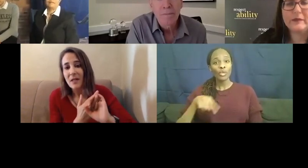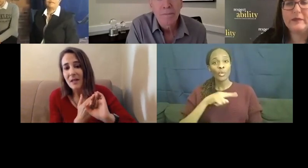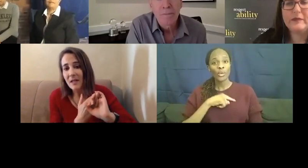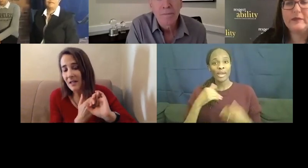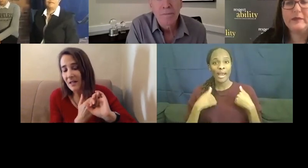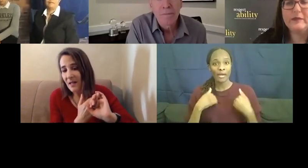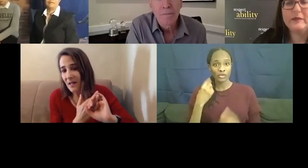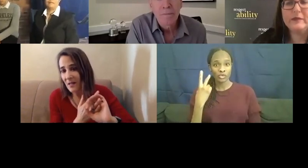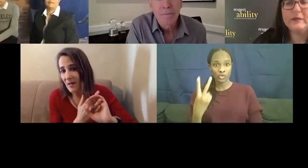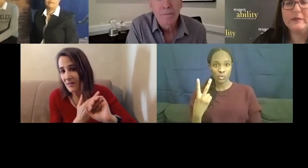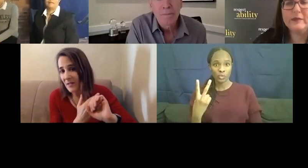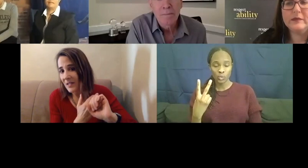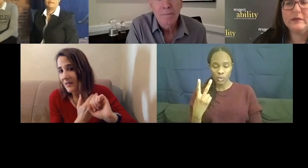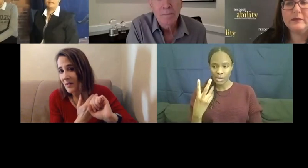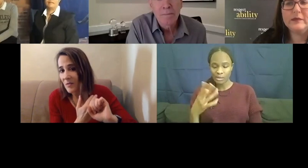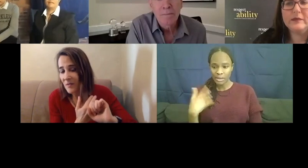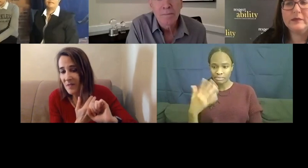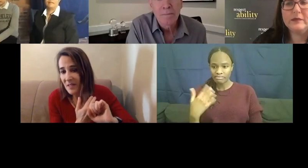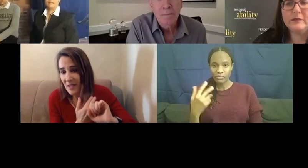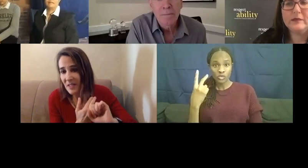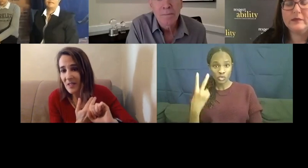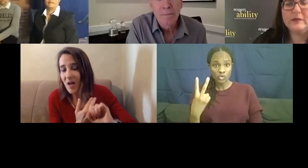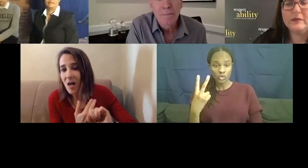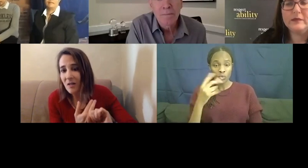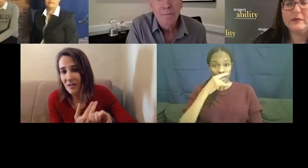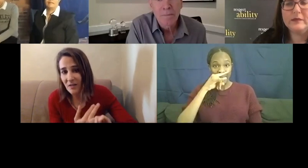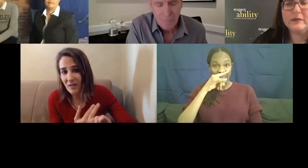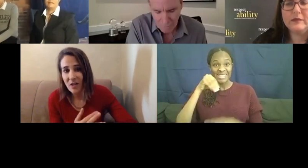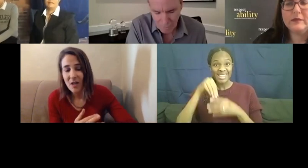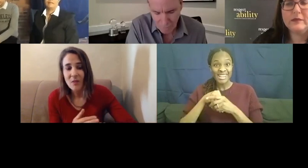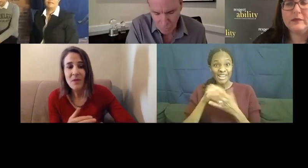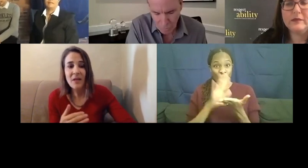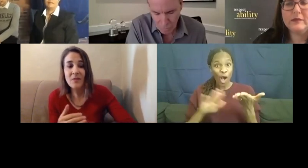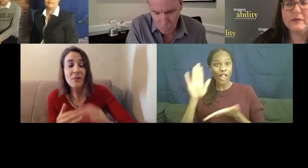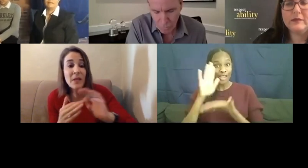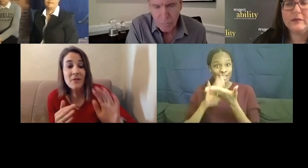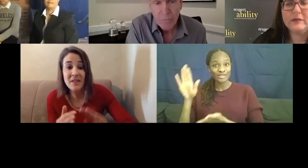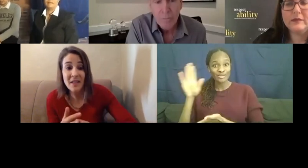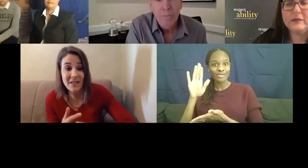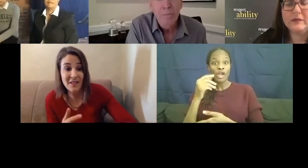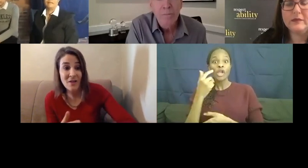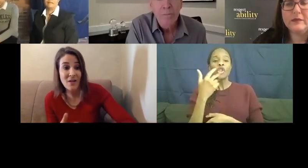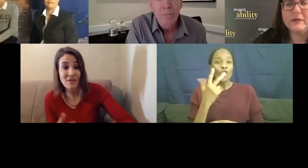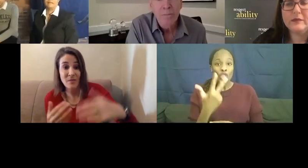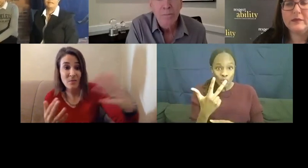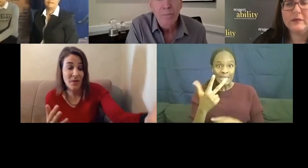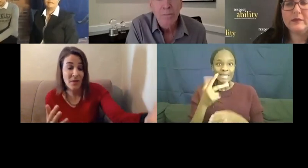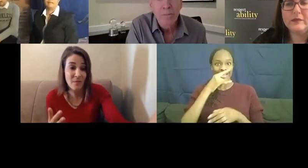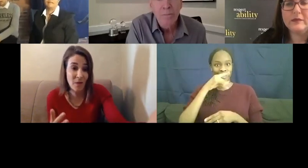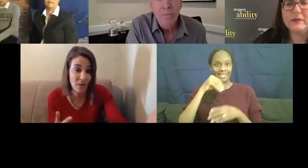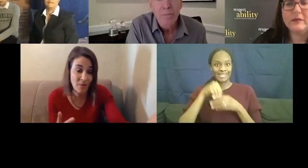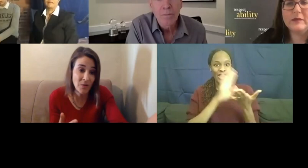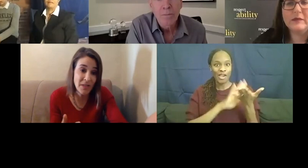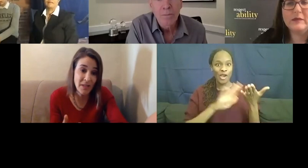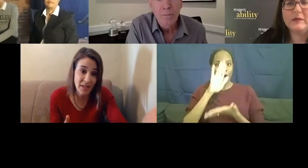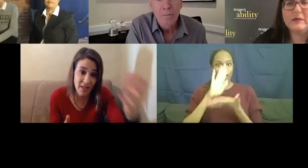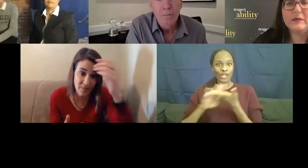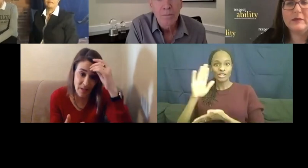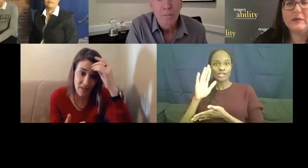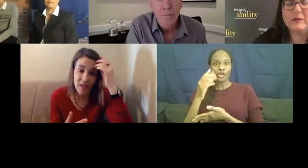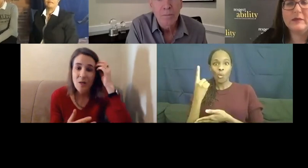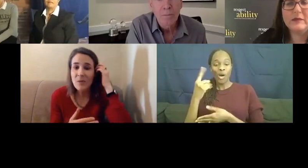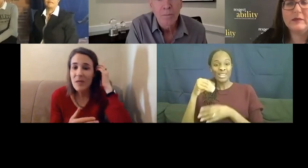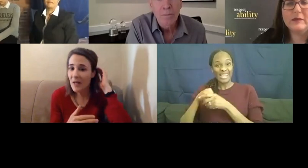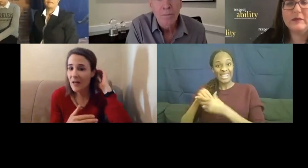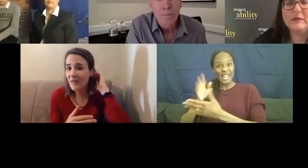uh, two of these kids in college. We have three of these kids in college and one in a music academy.